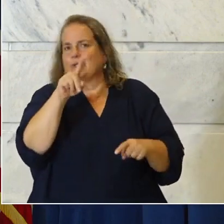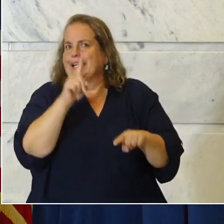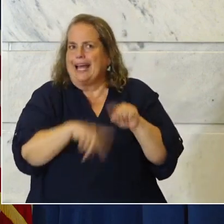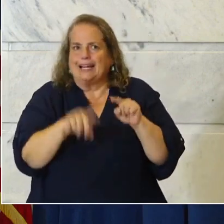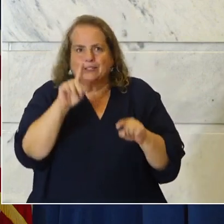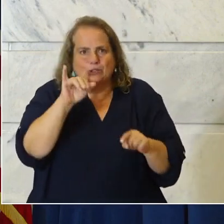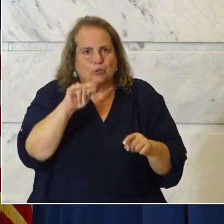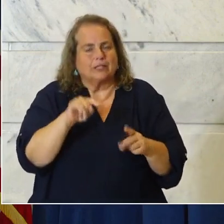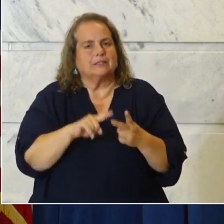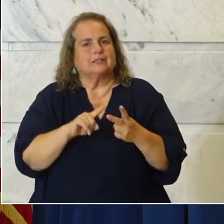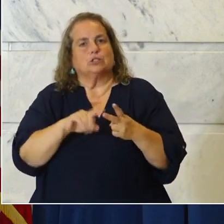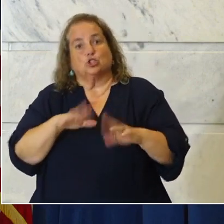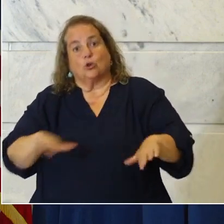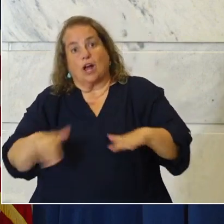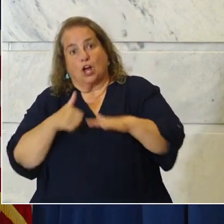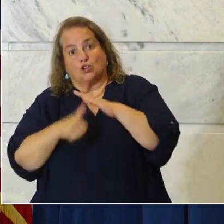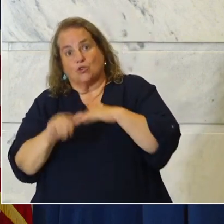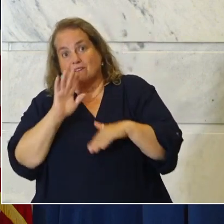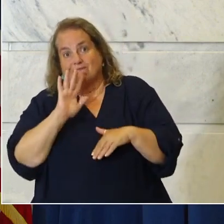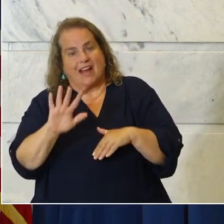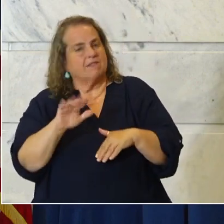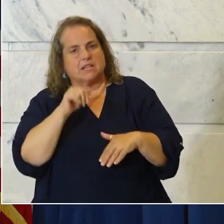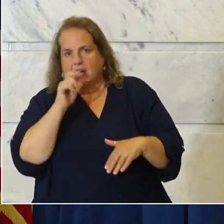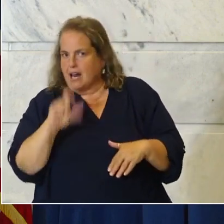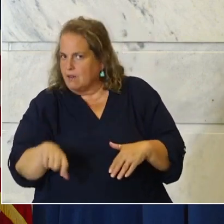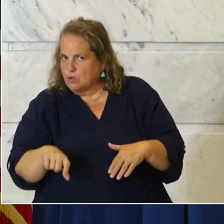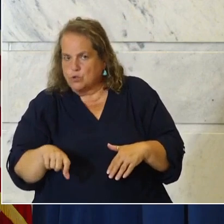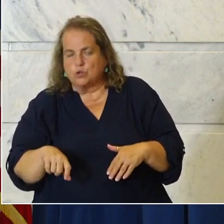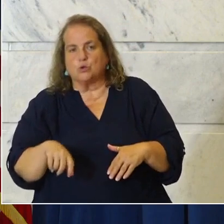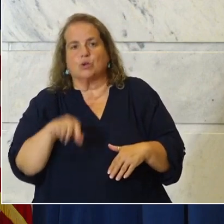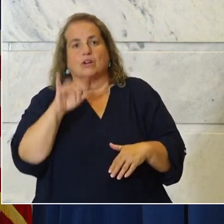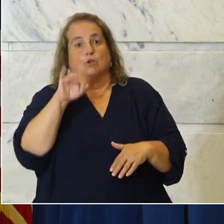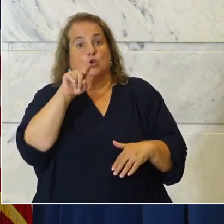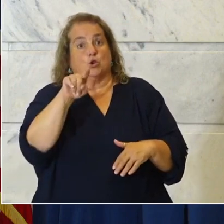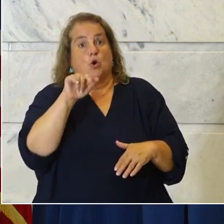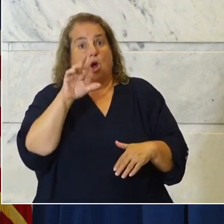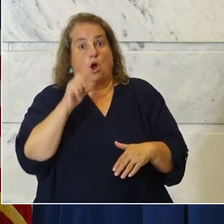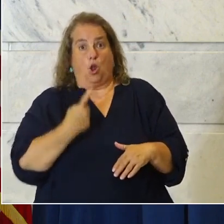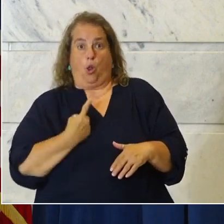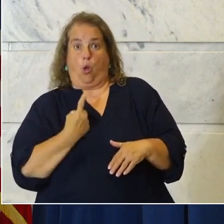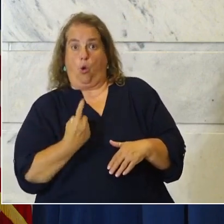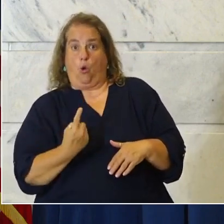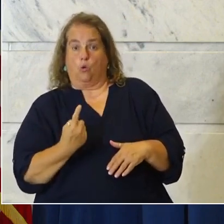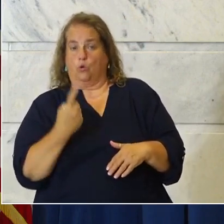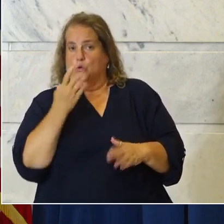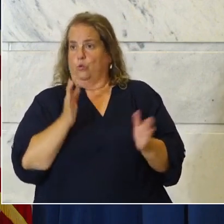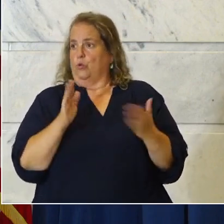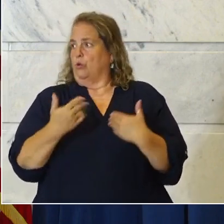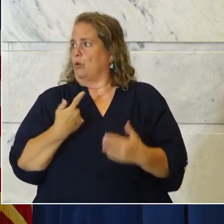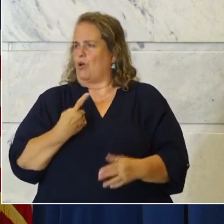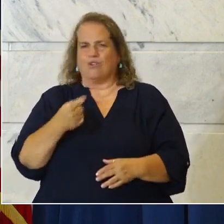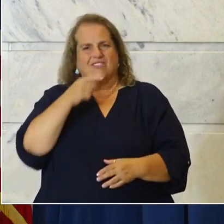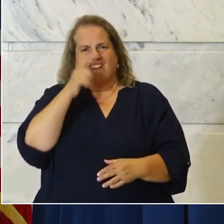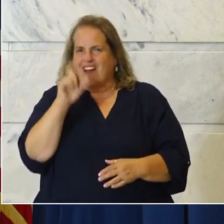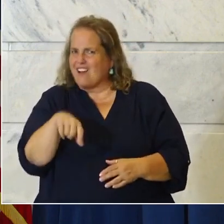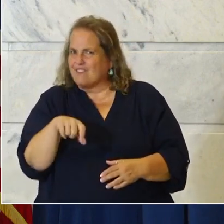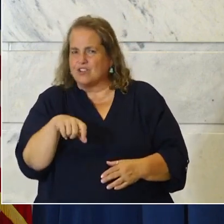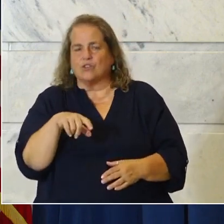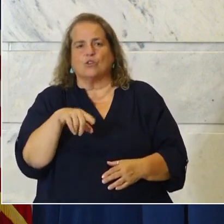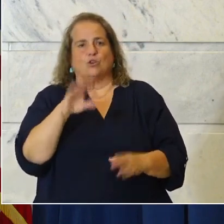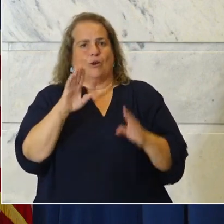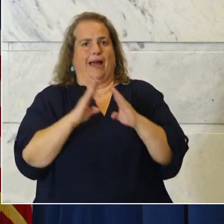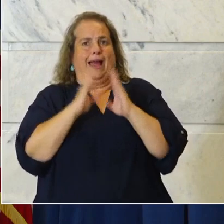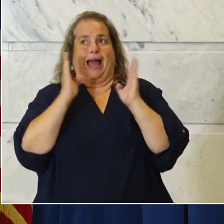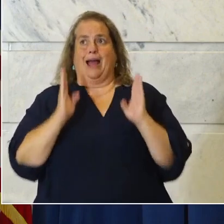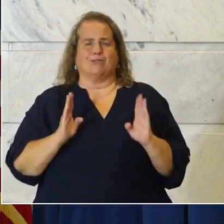five certainly don't have to do it. If you are alone in a single room, you don't have to do it. If you're just with your household